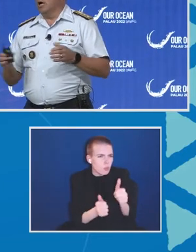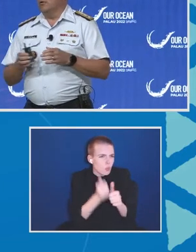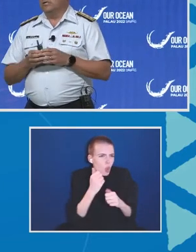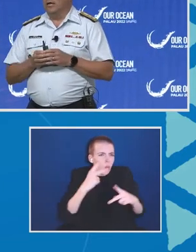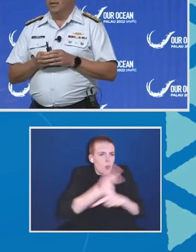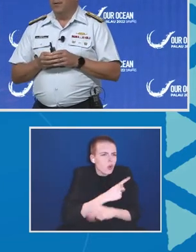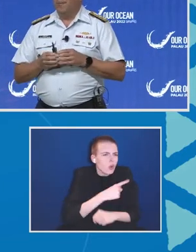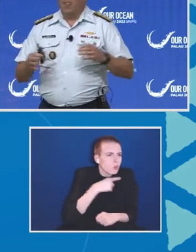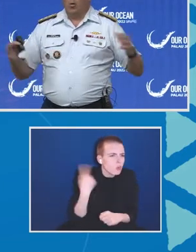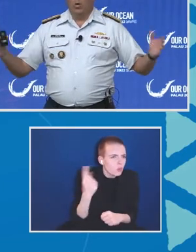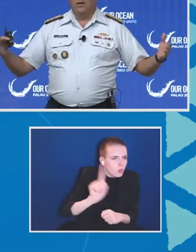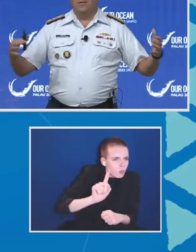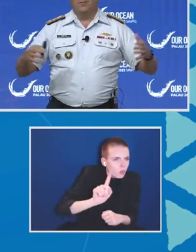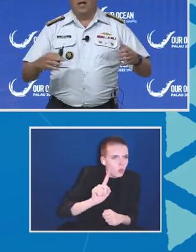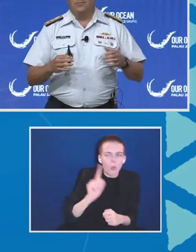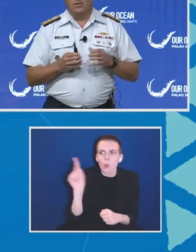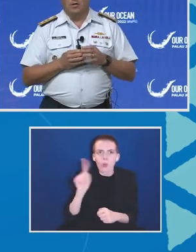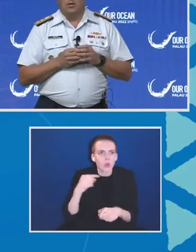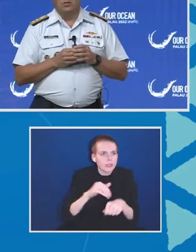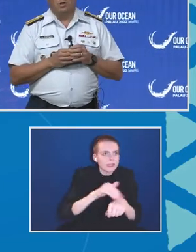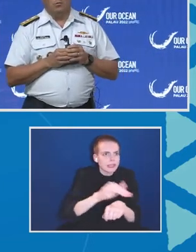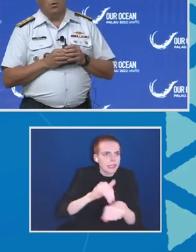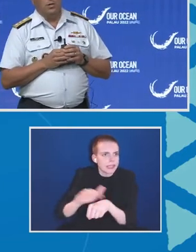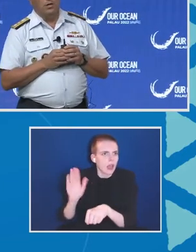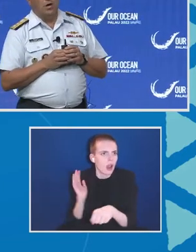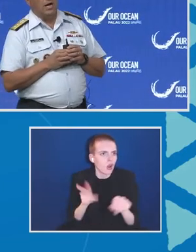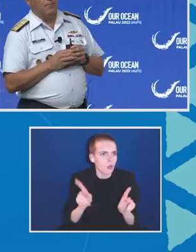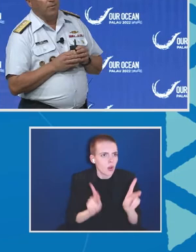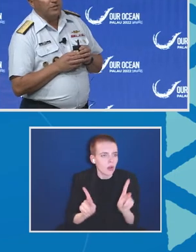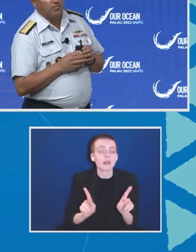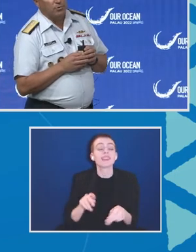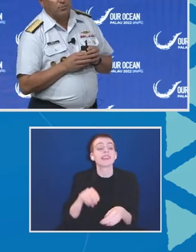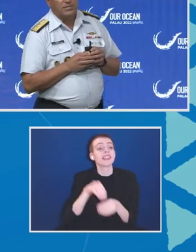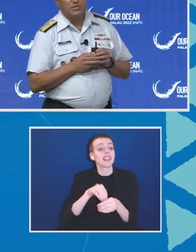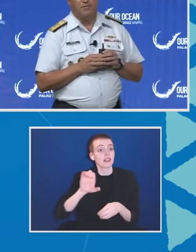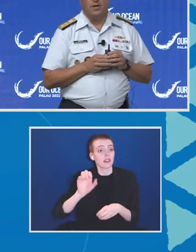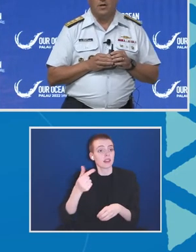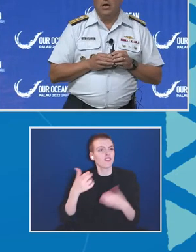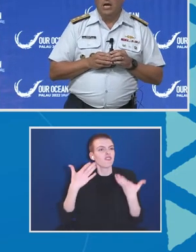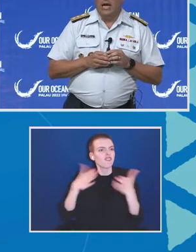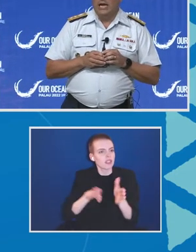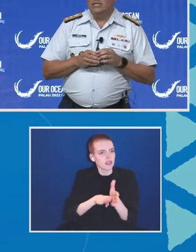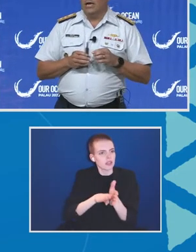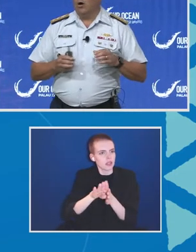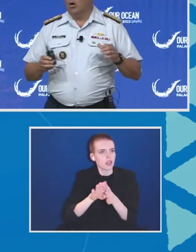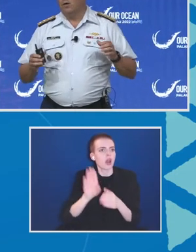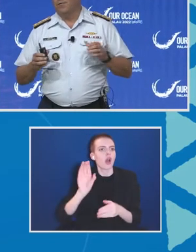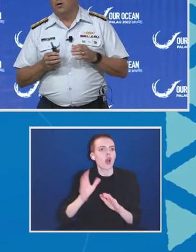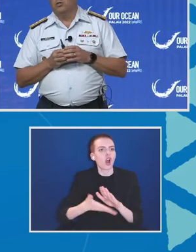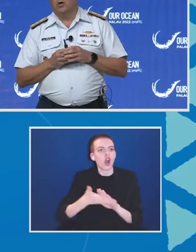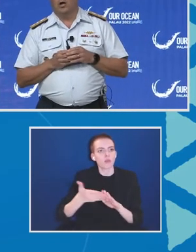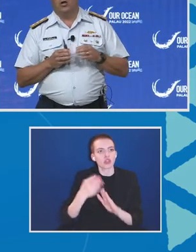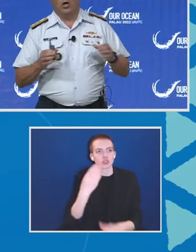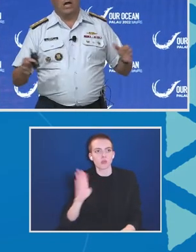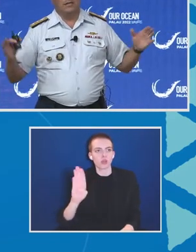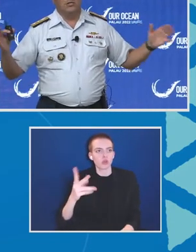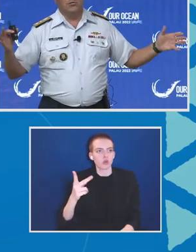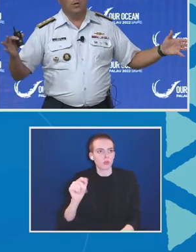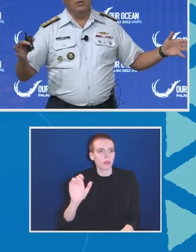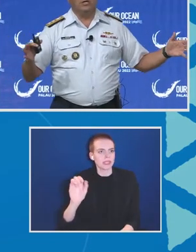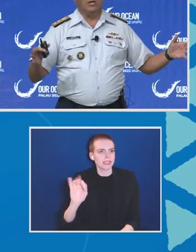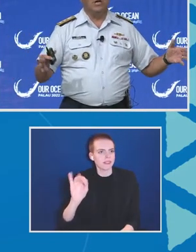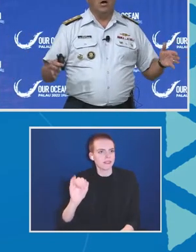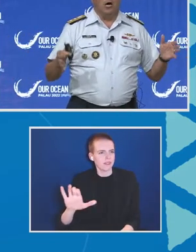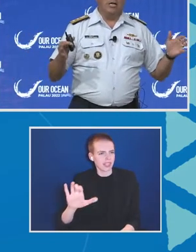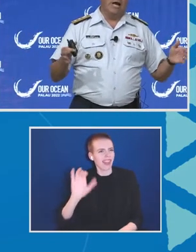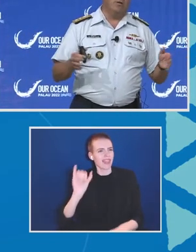cutters out there. We have developed in the Coast Guard what we call Operation Blue Pacific. It is a whole of Coast Guard look at